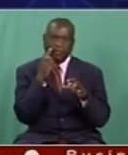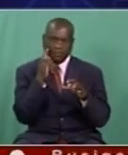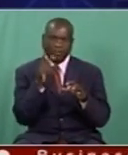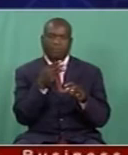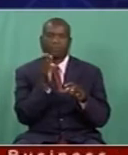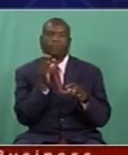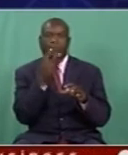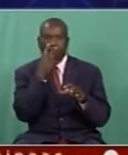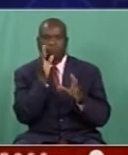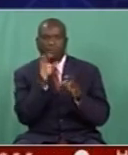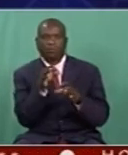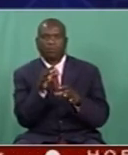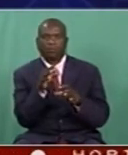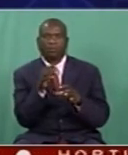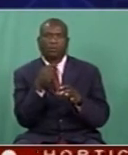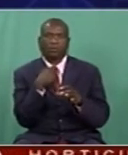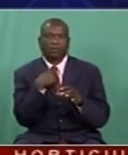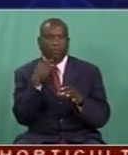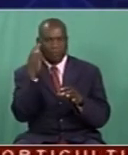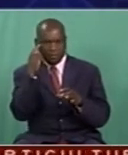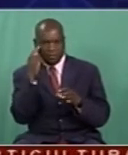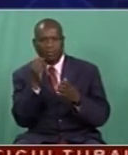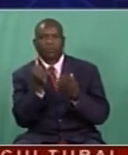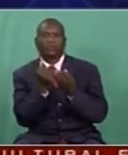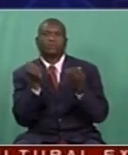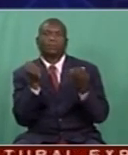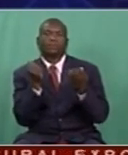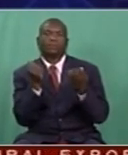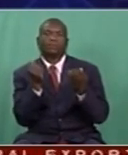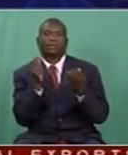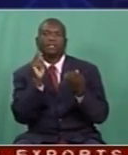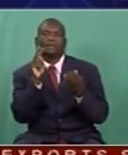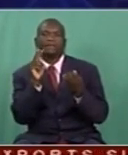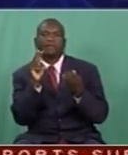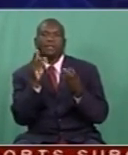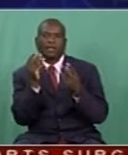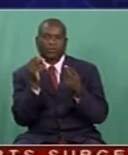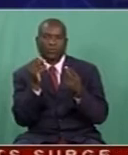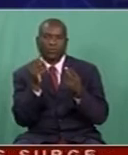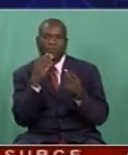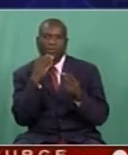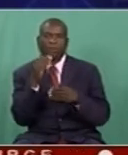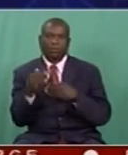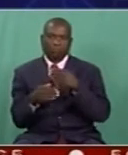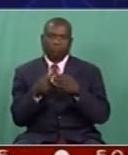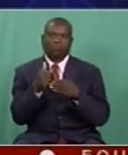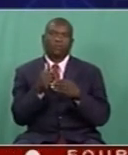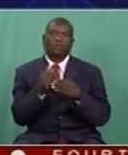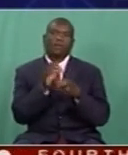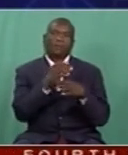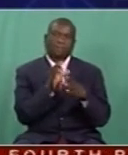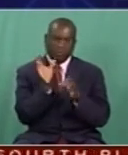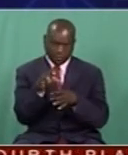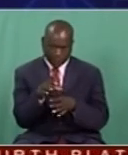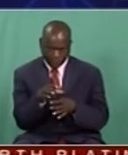brand as well. But I suppose also media plays a critical role also just even in terms of increasing revenue inflows for companies because